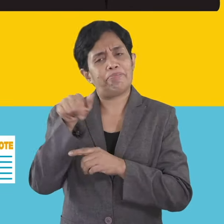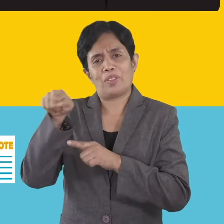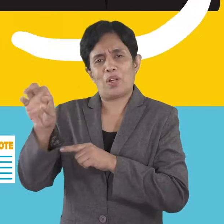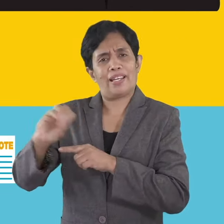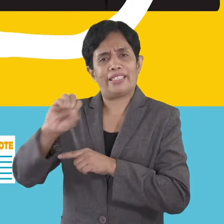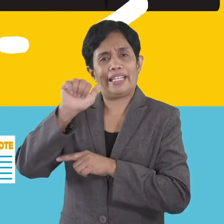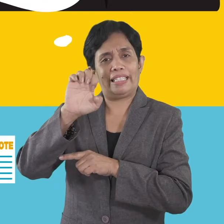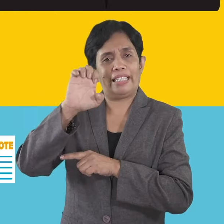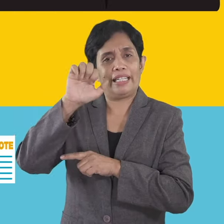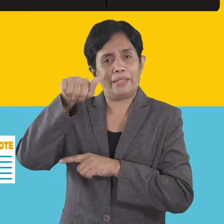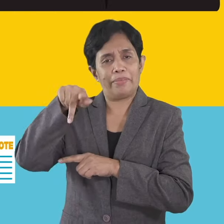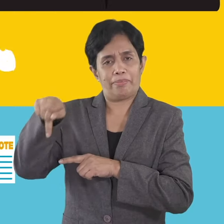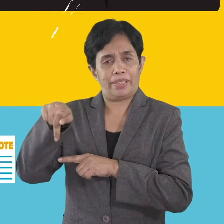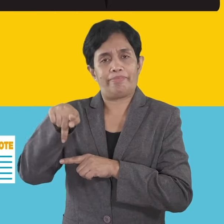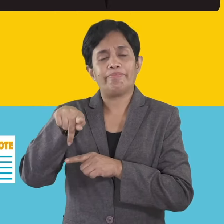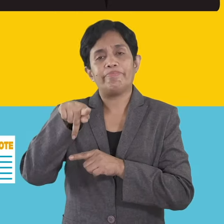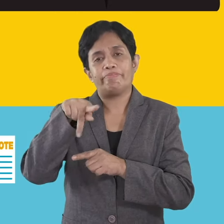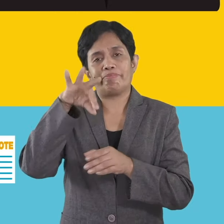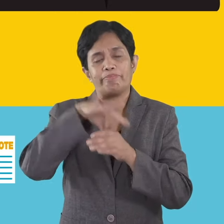possible in EAPPs.